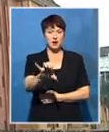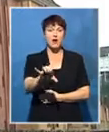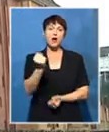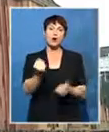Pretoria.